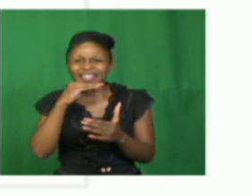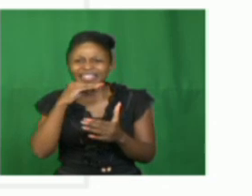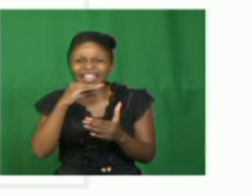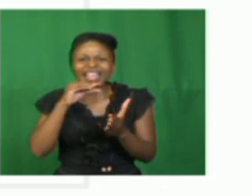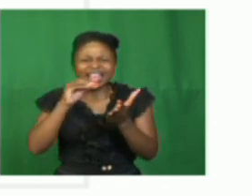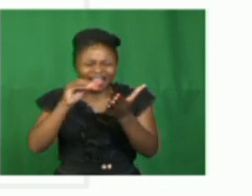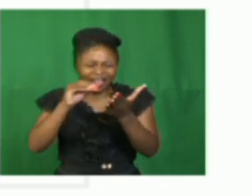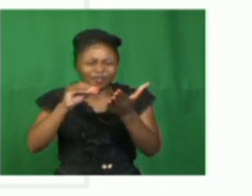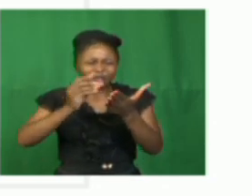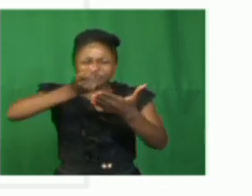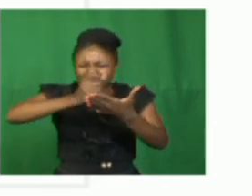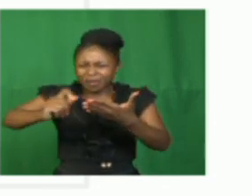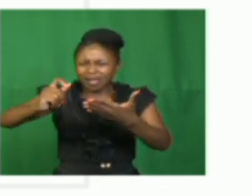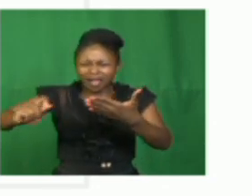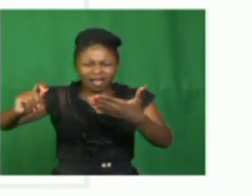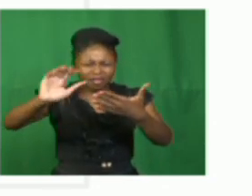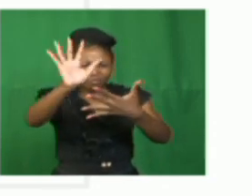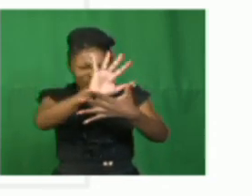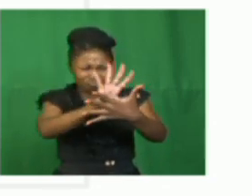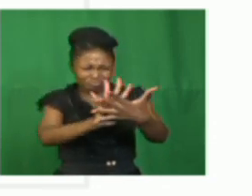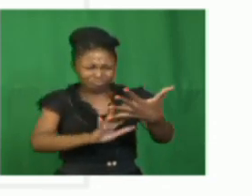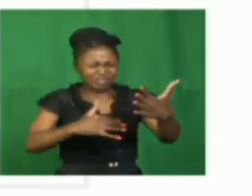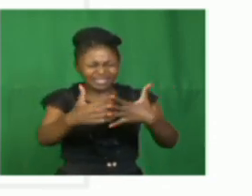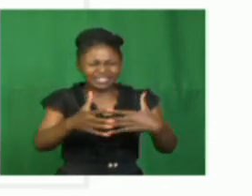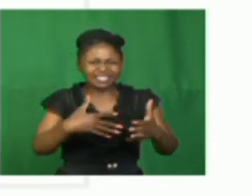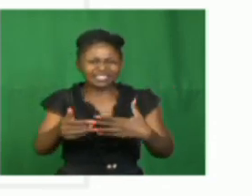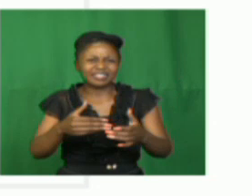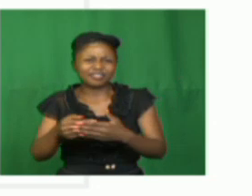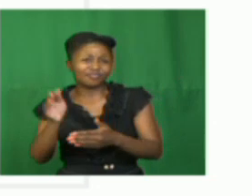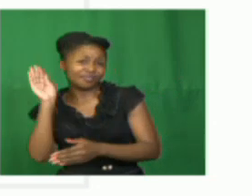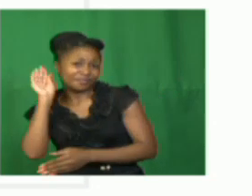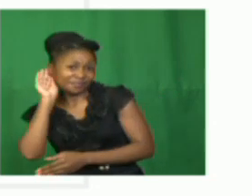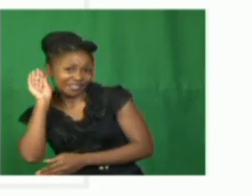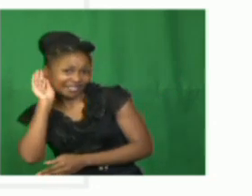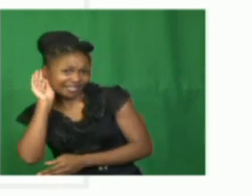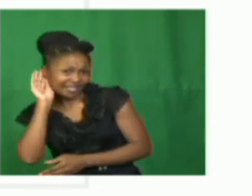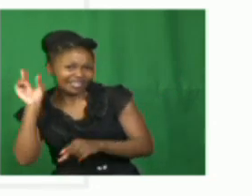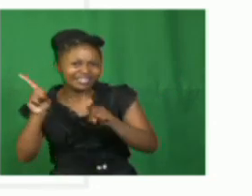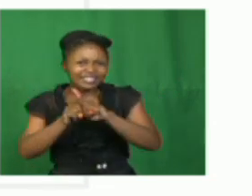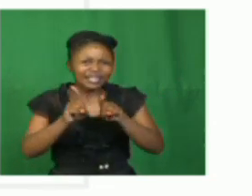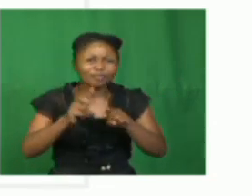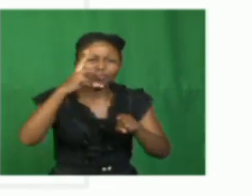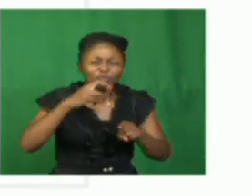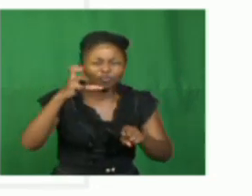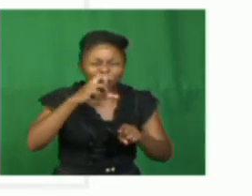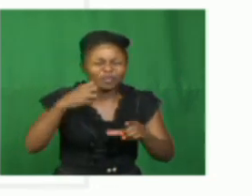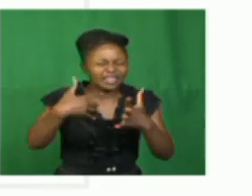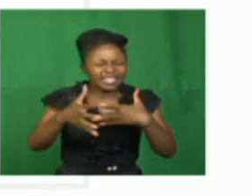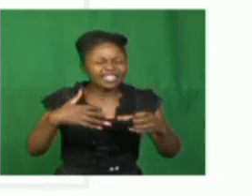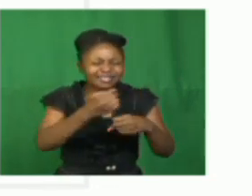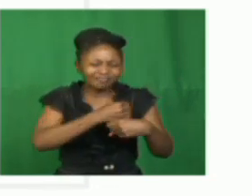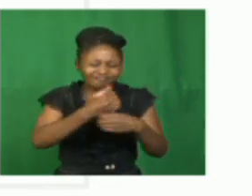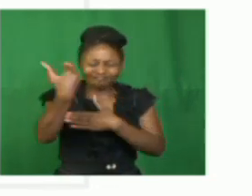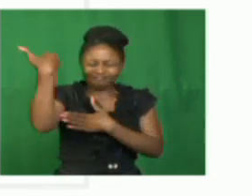or written about things in the past, present, or future.